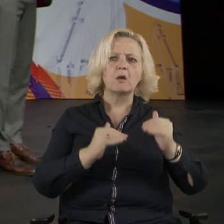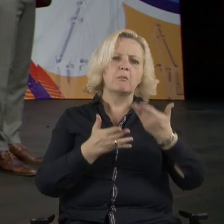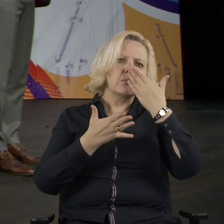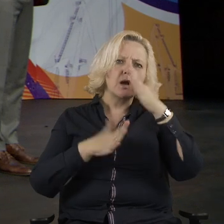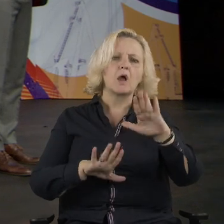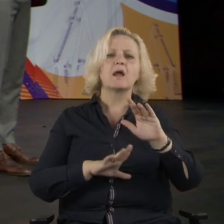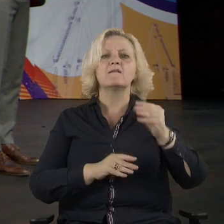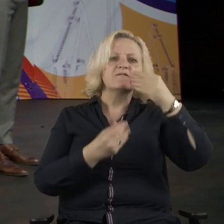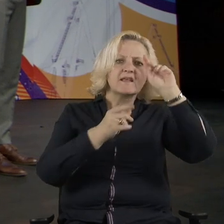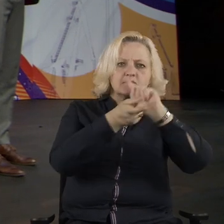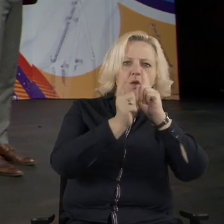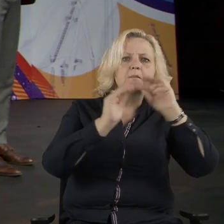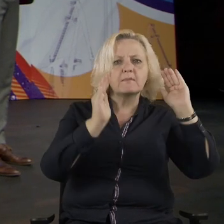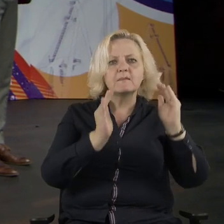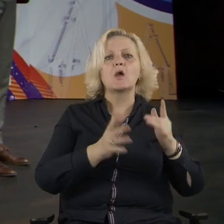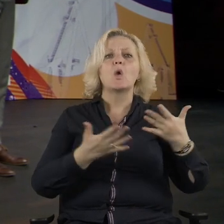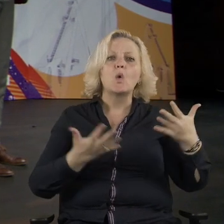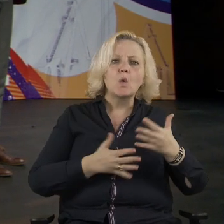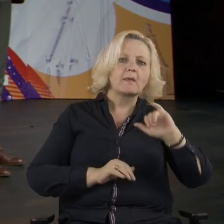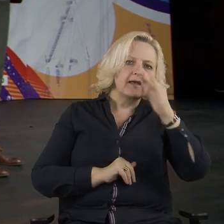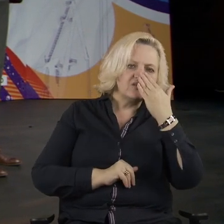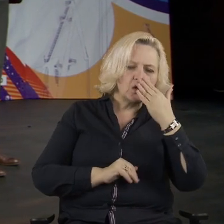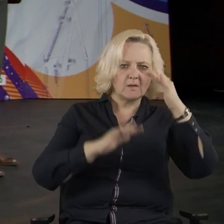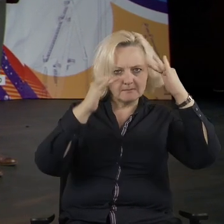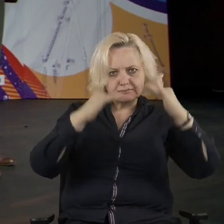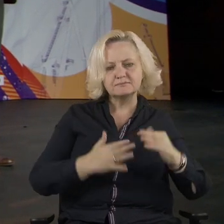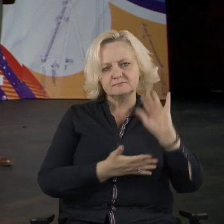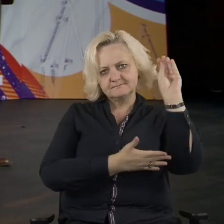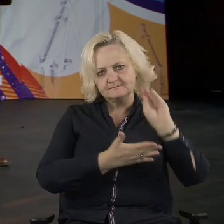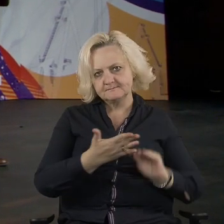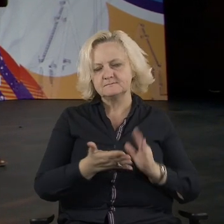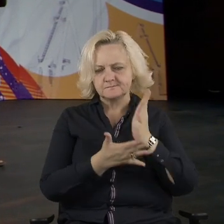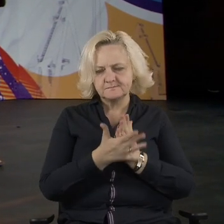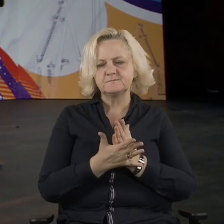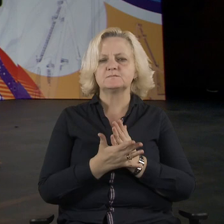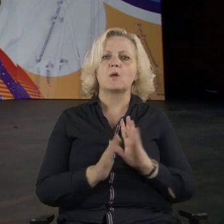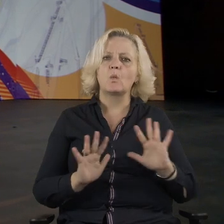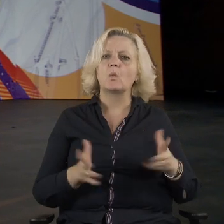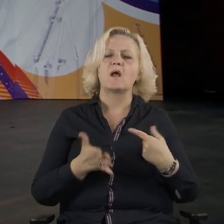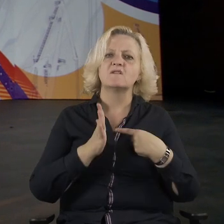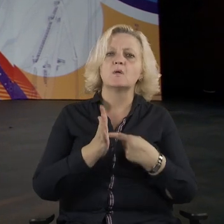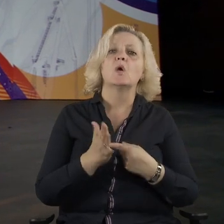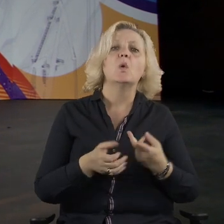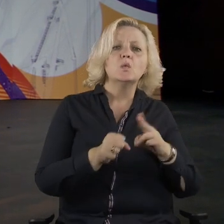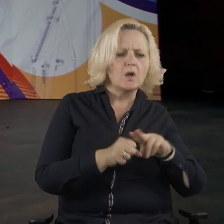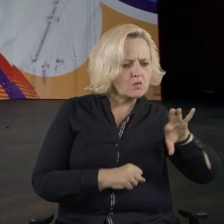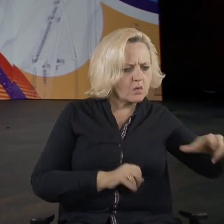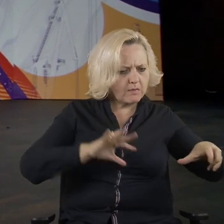looked like and we could easily say which groups the parliamentarians were meeting most of the time.